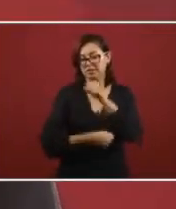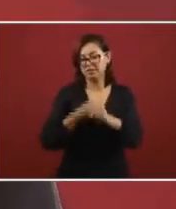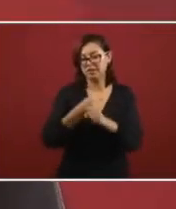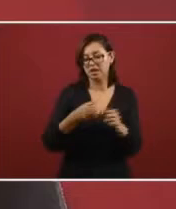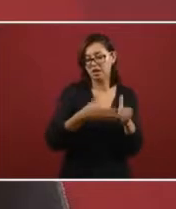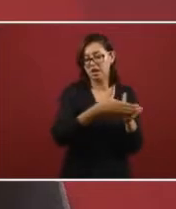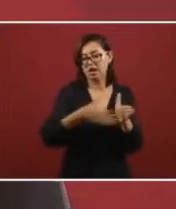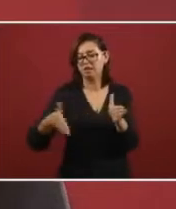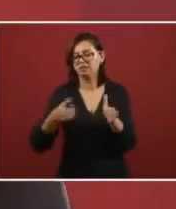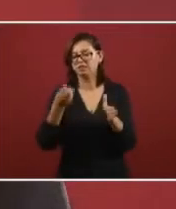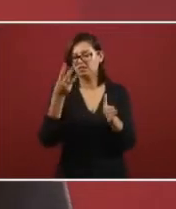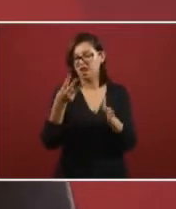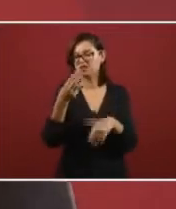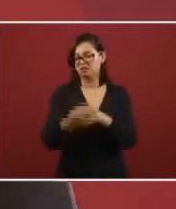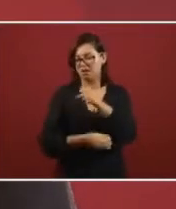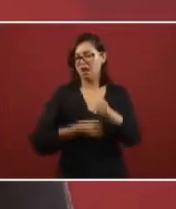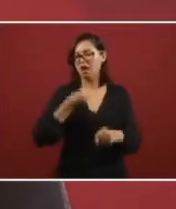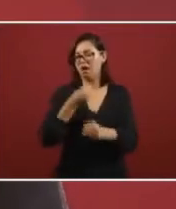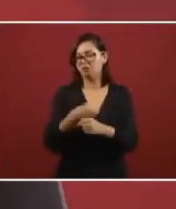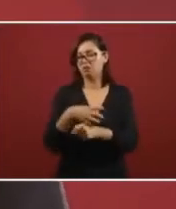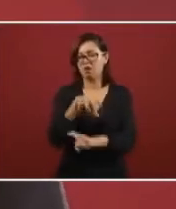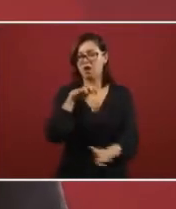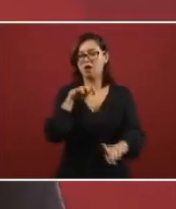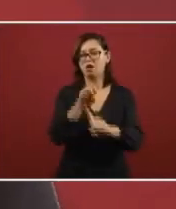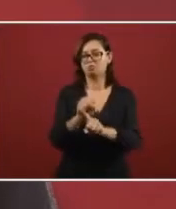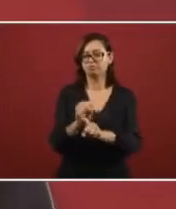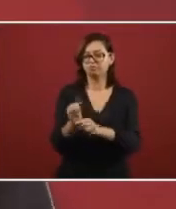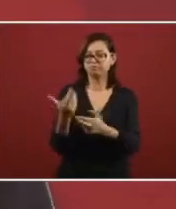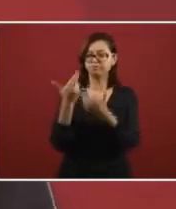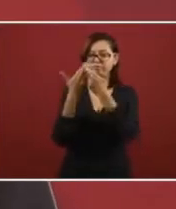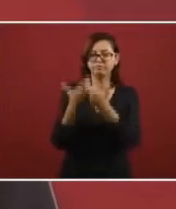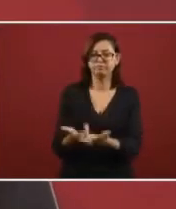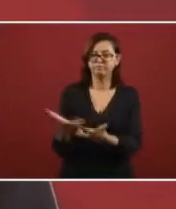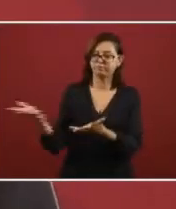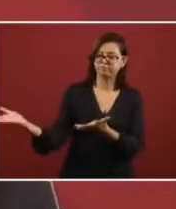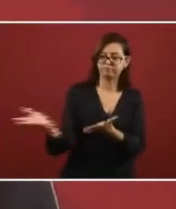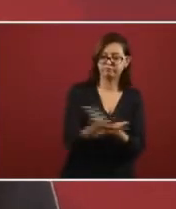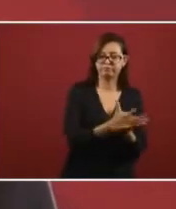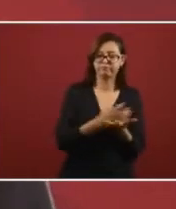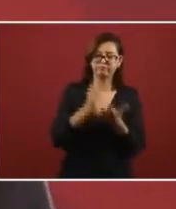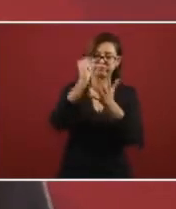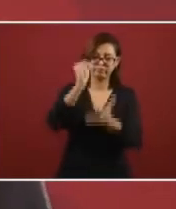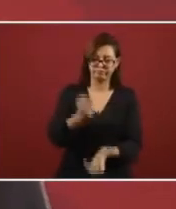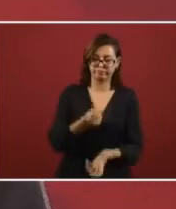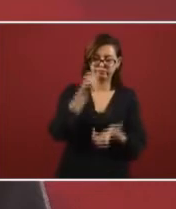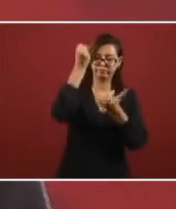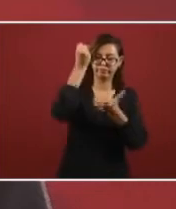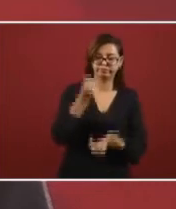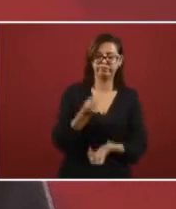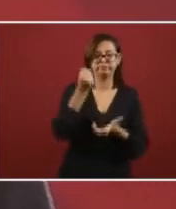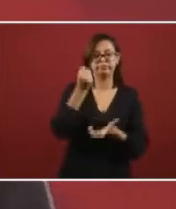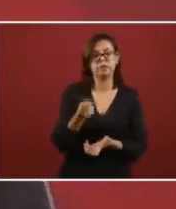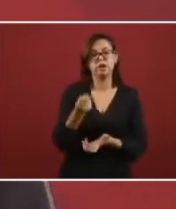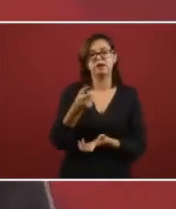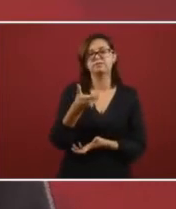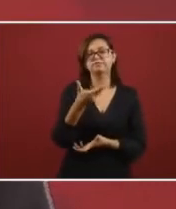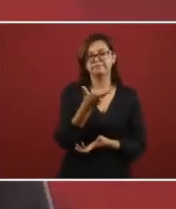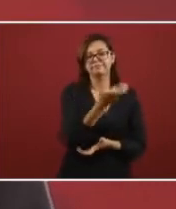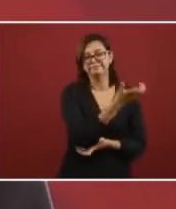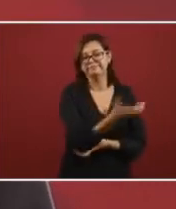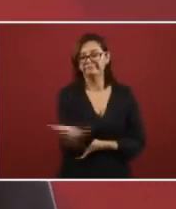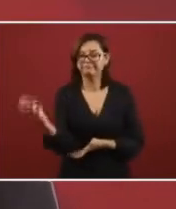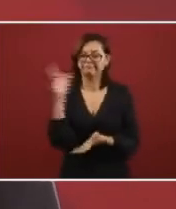uh summer we'll have resources to support the fields and we're going to